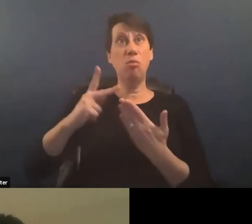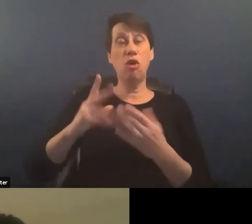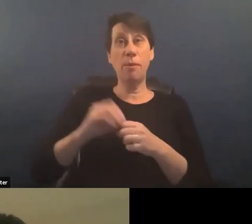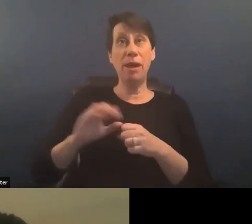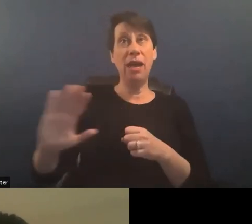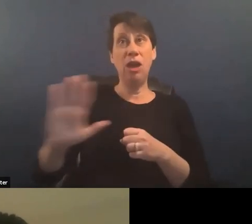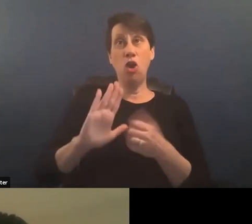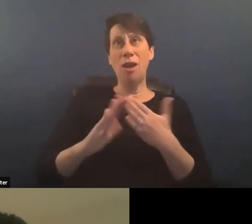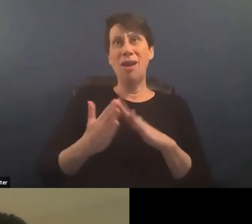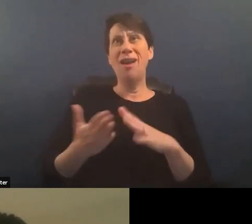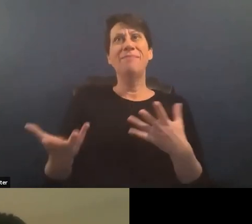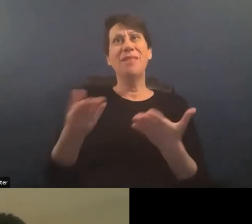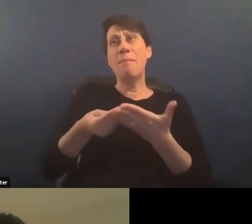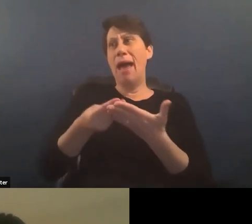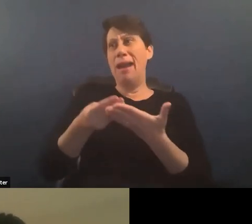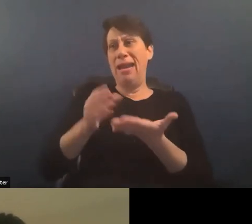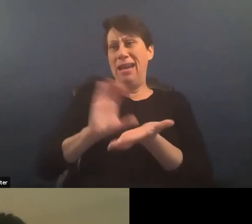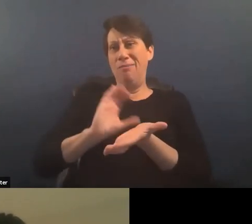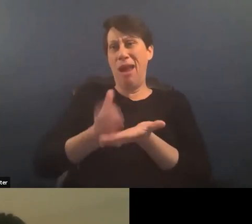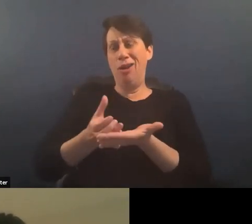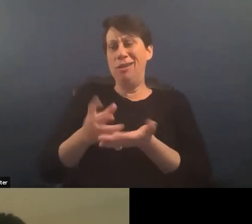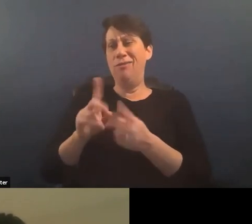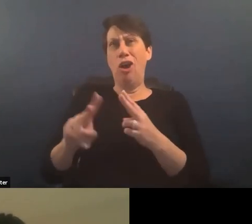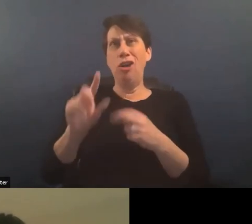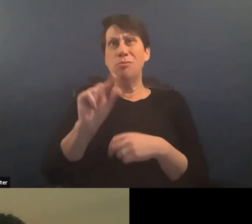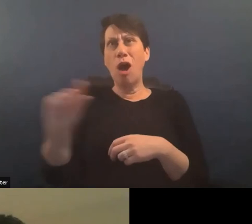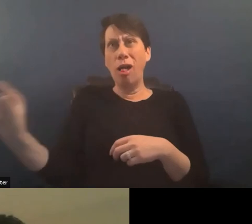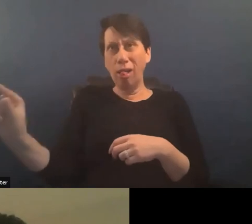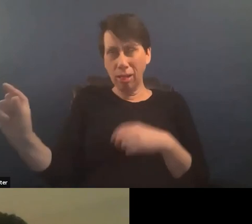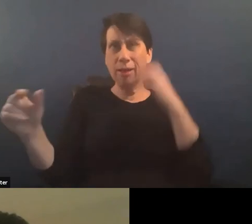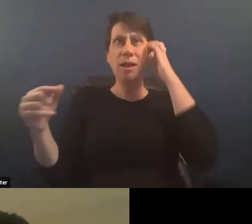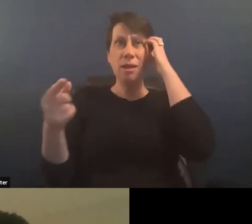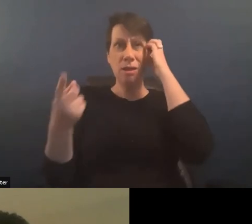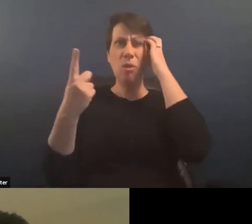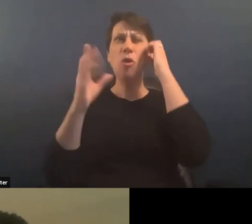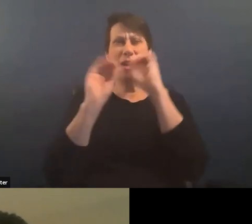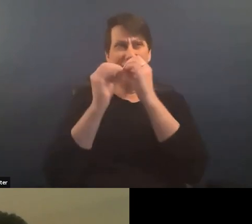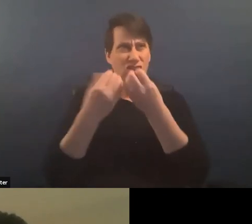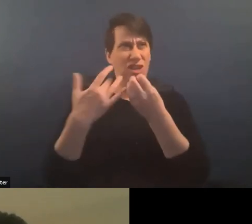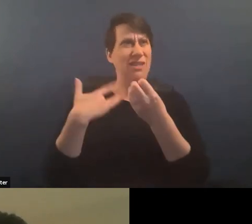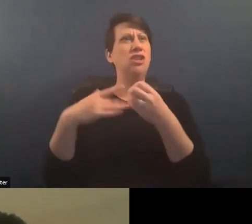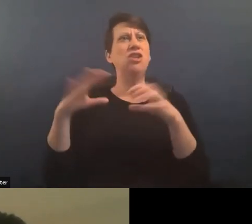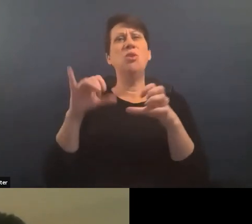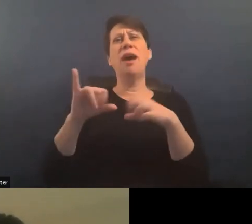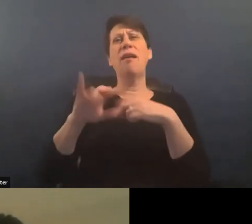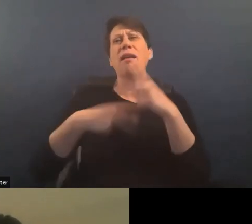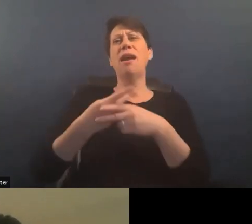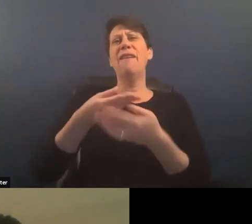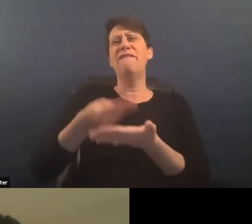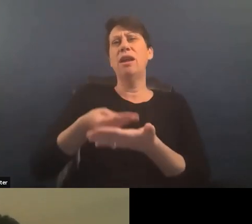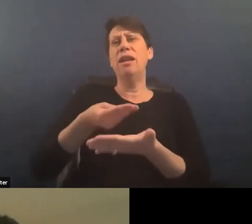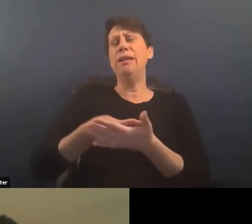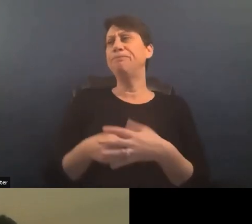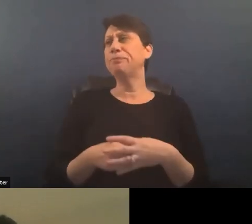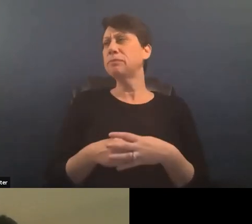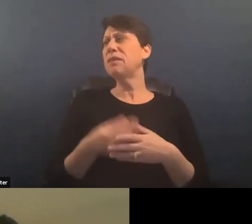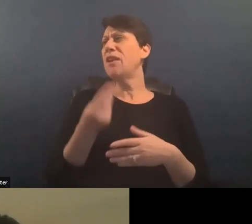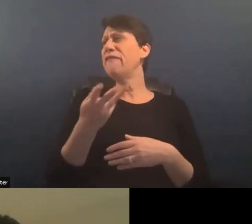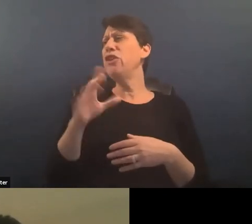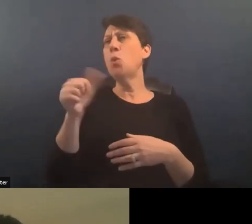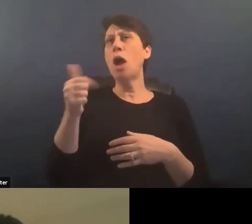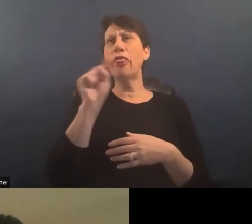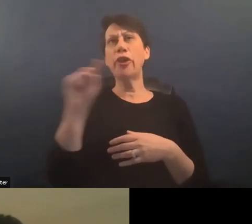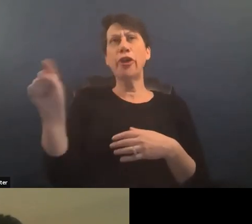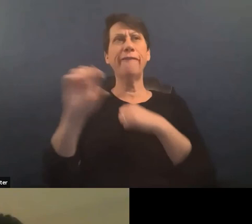are very small um you know novo foundation for example used to do a ton of that funding um there are a few other like